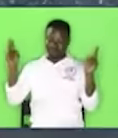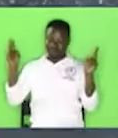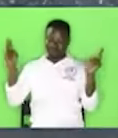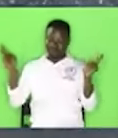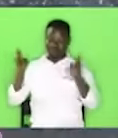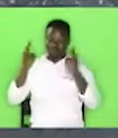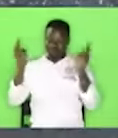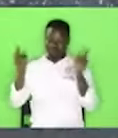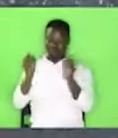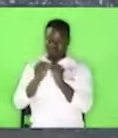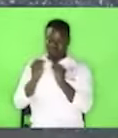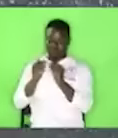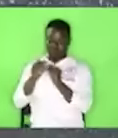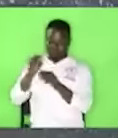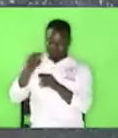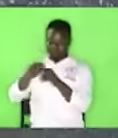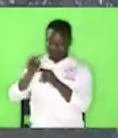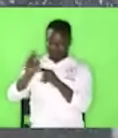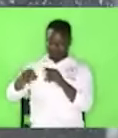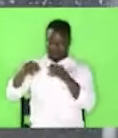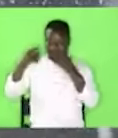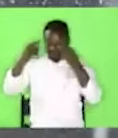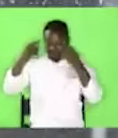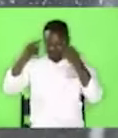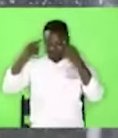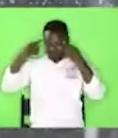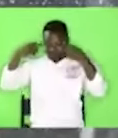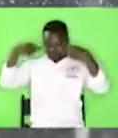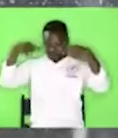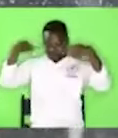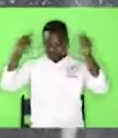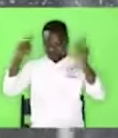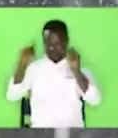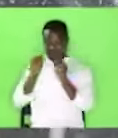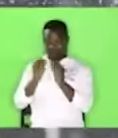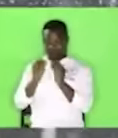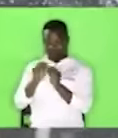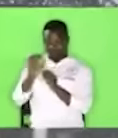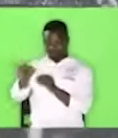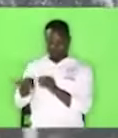The excellent name. The name Jesus.